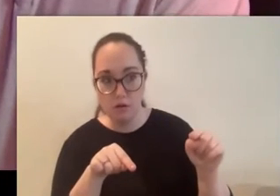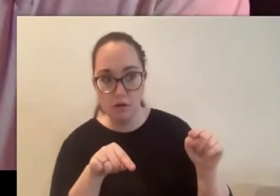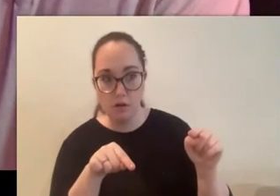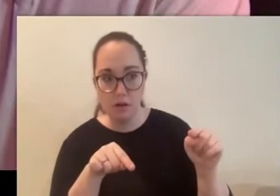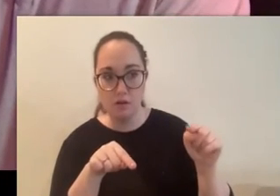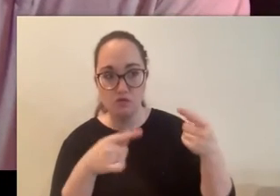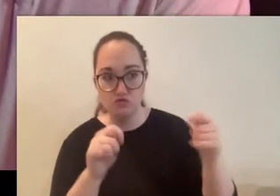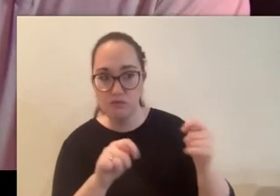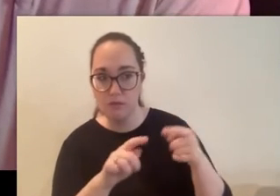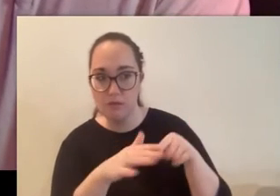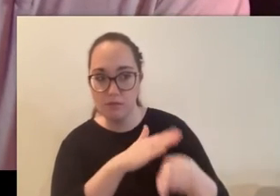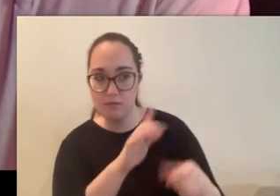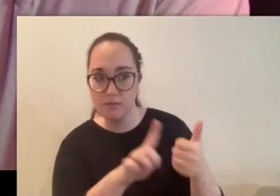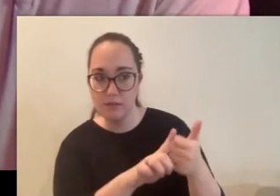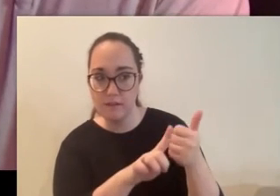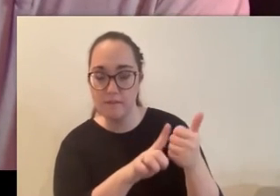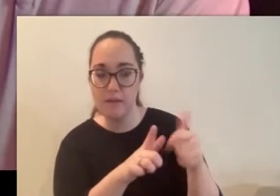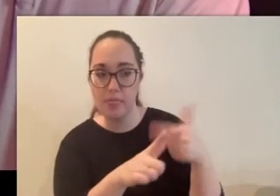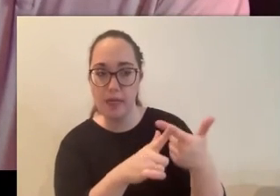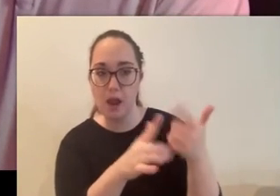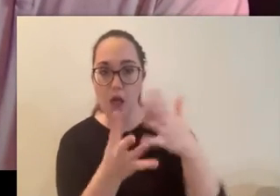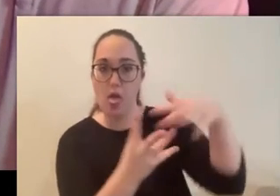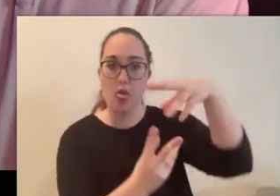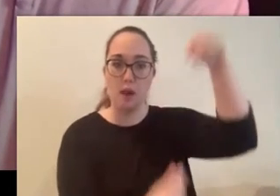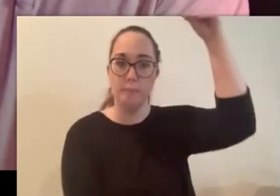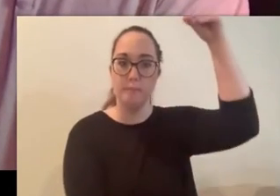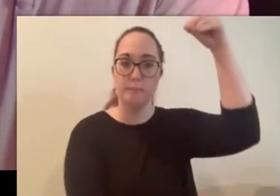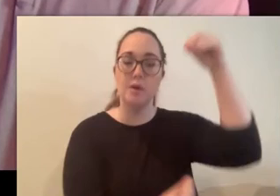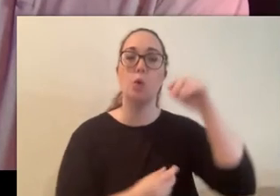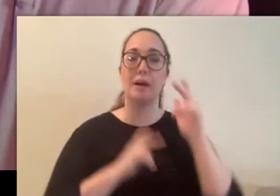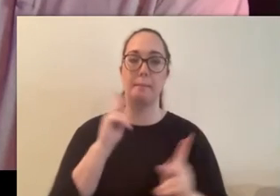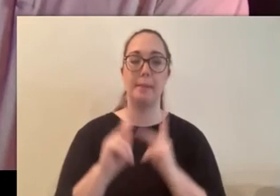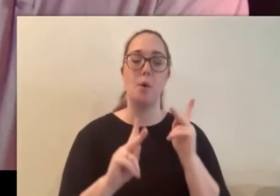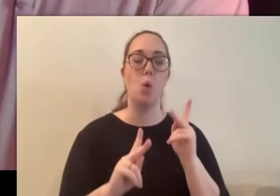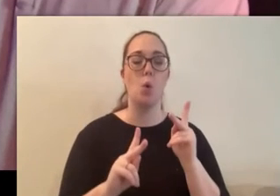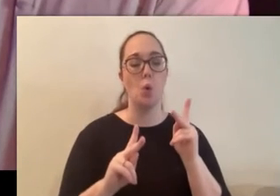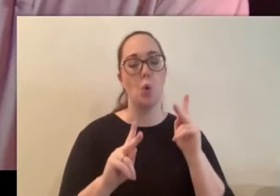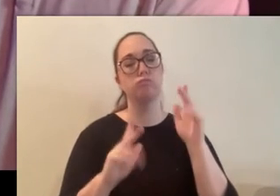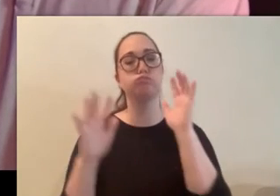people just walking into the woods and disappearing never to be seen again